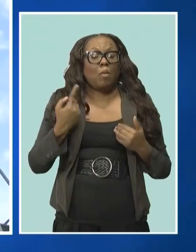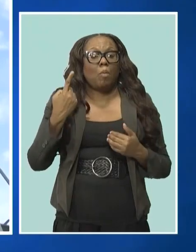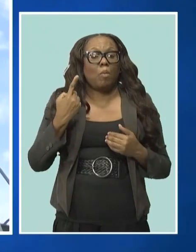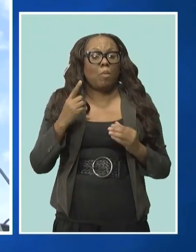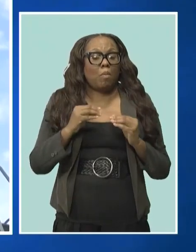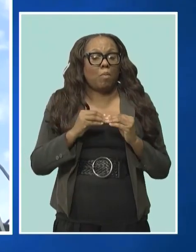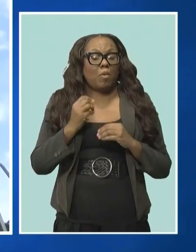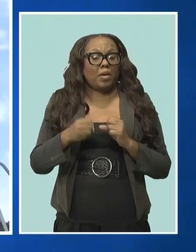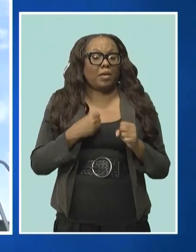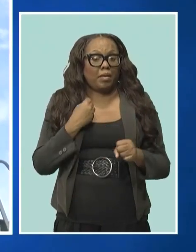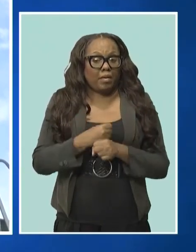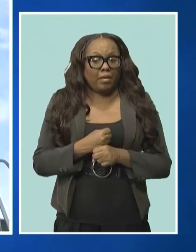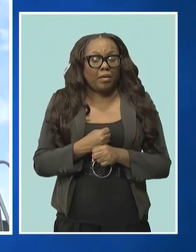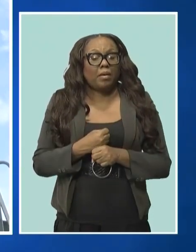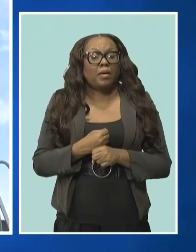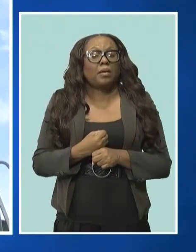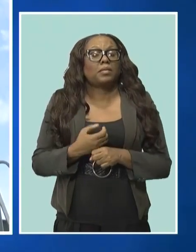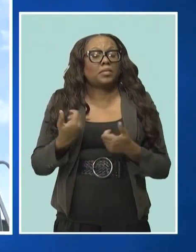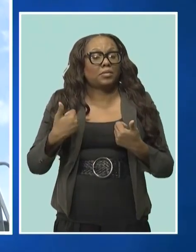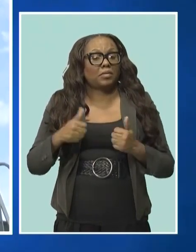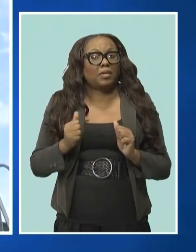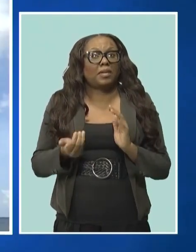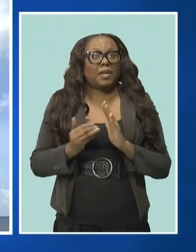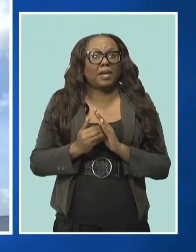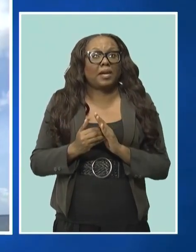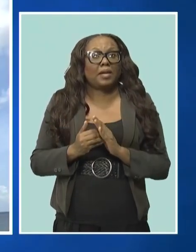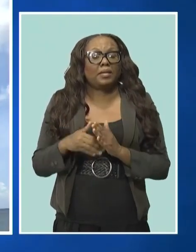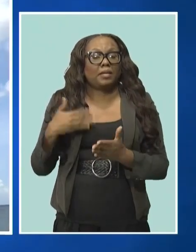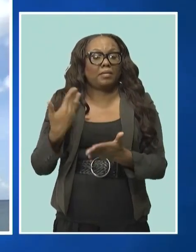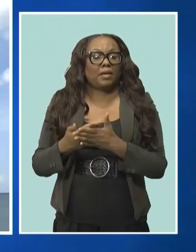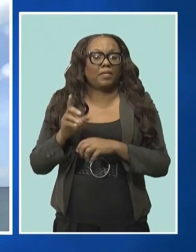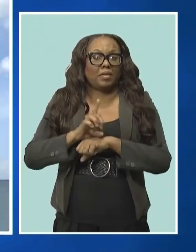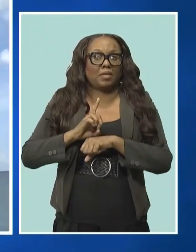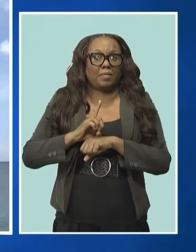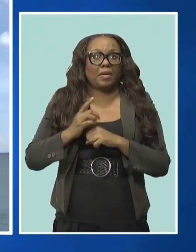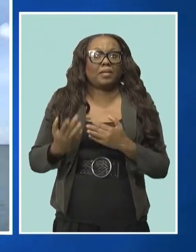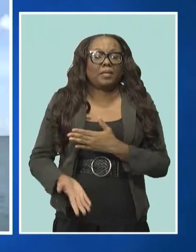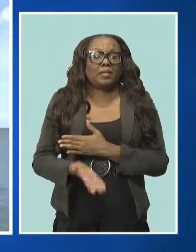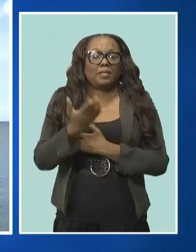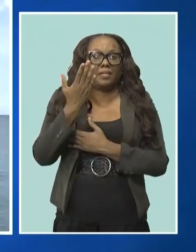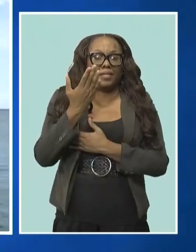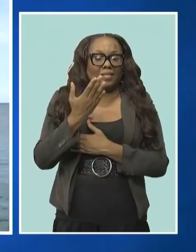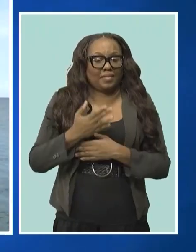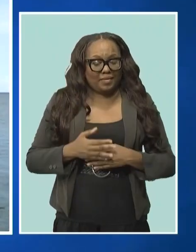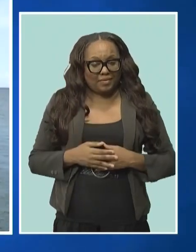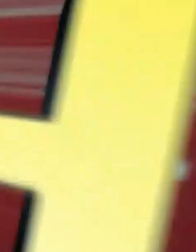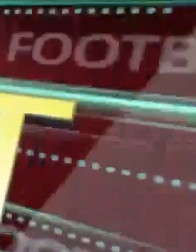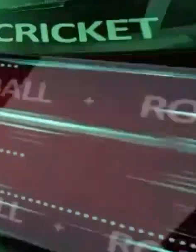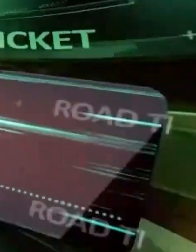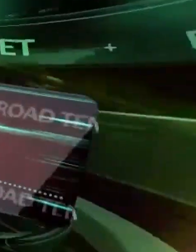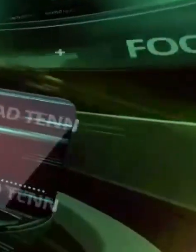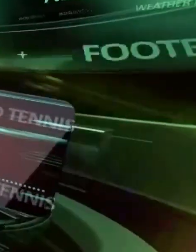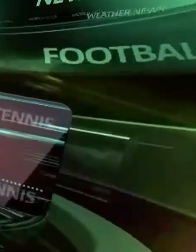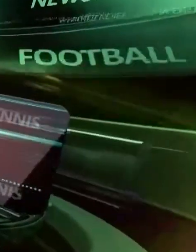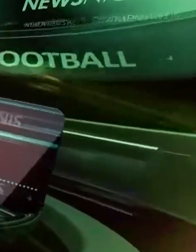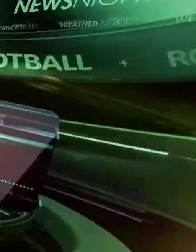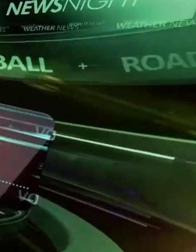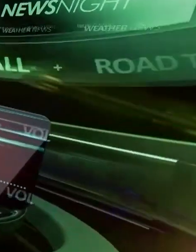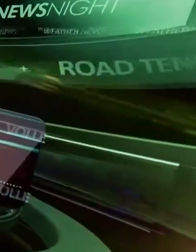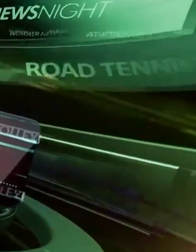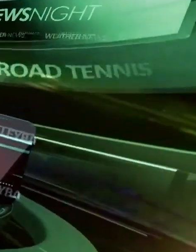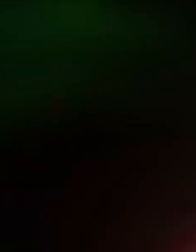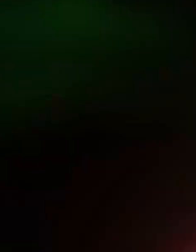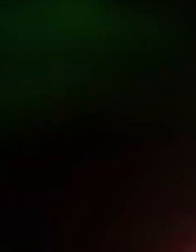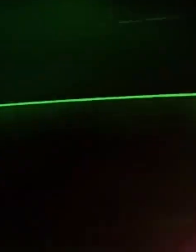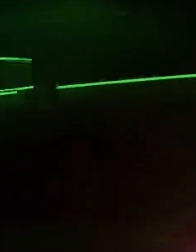they try again. The group landed in Dominica this morning. Wendy Burt, CBC News. Sports Night